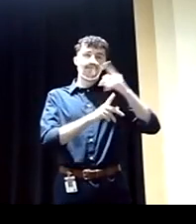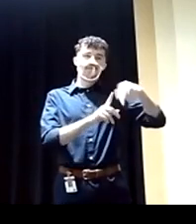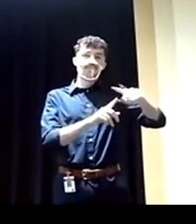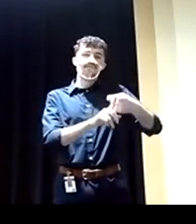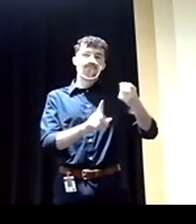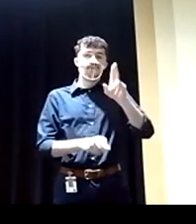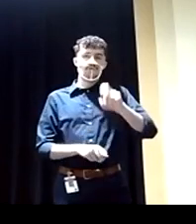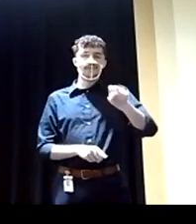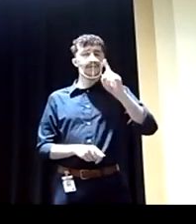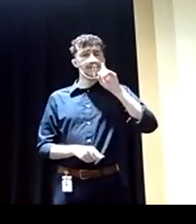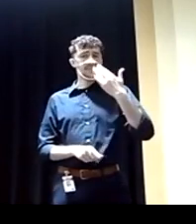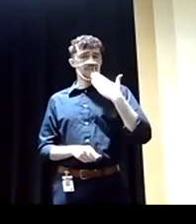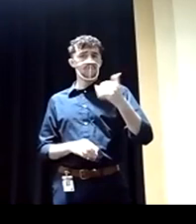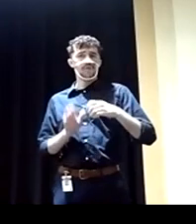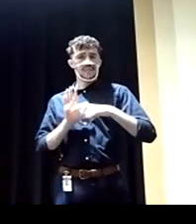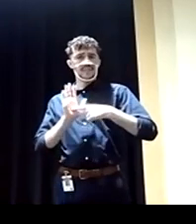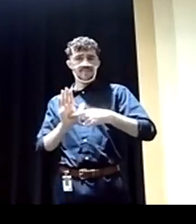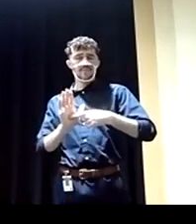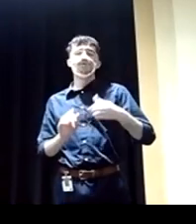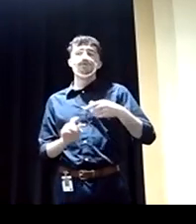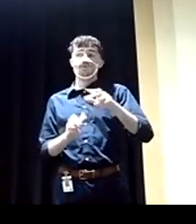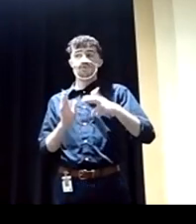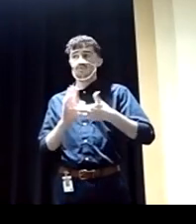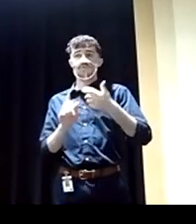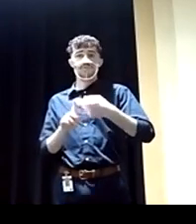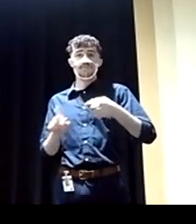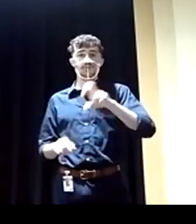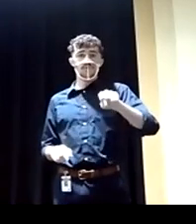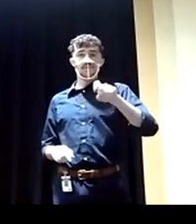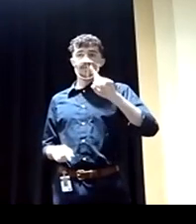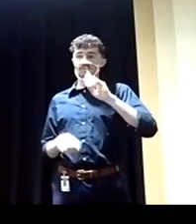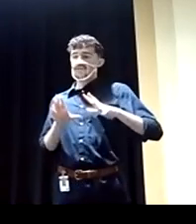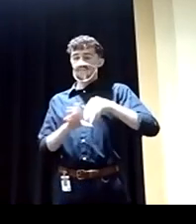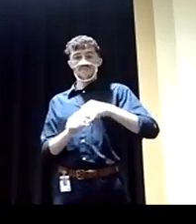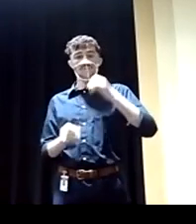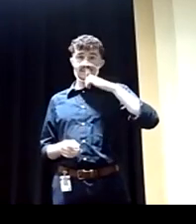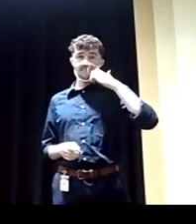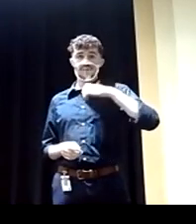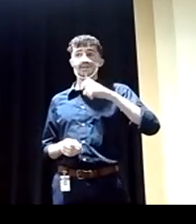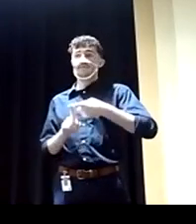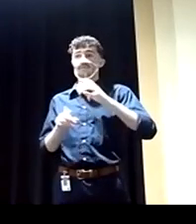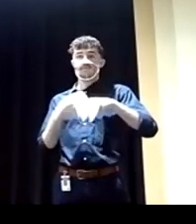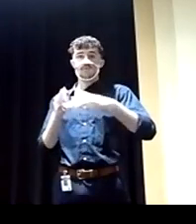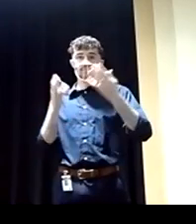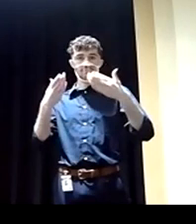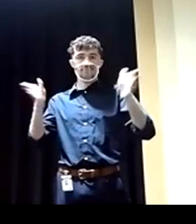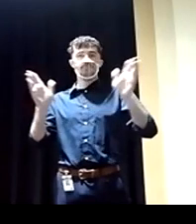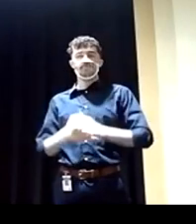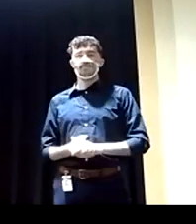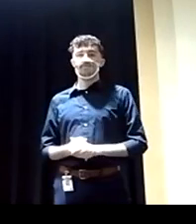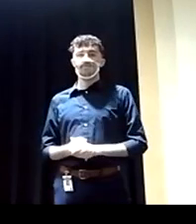It's a good example of the role that the United States still continues to play every single day around the world, a role that I think was